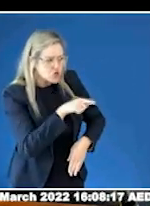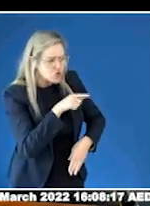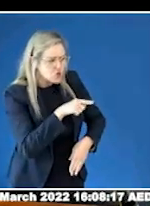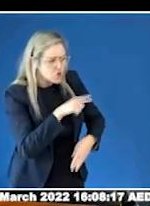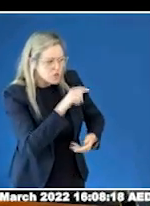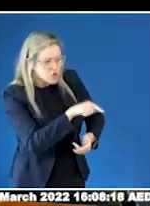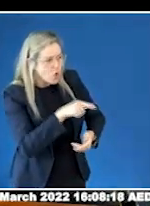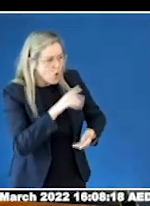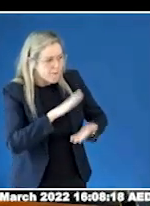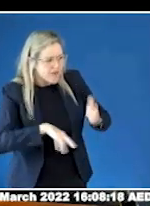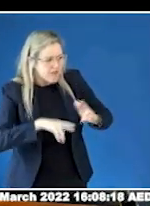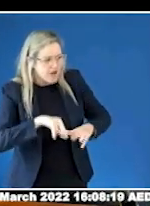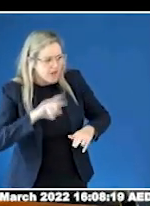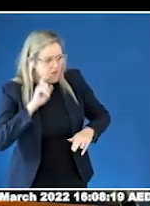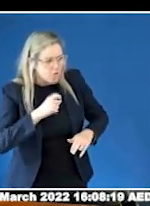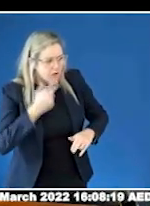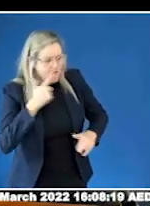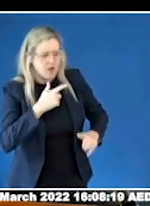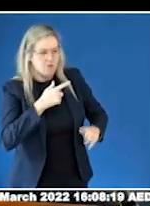to, so I suffered in silence.